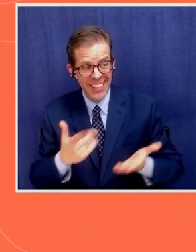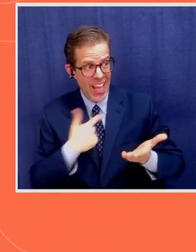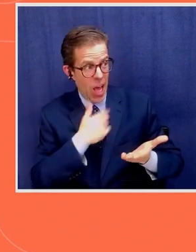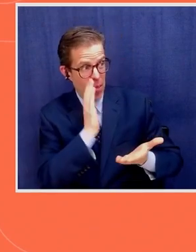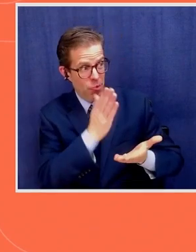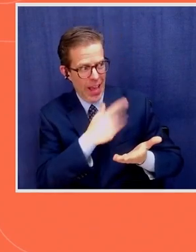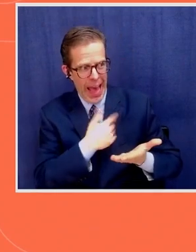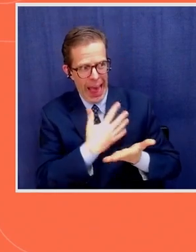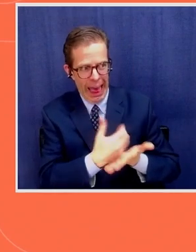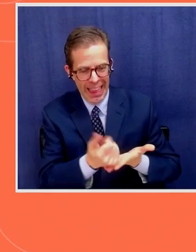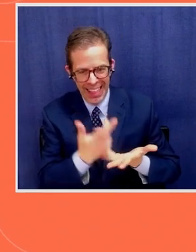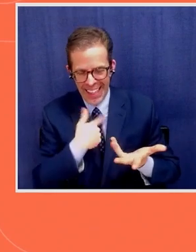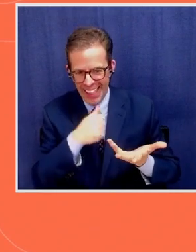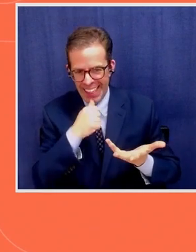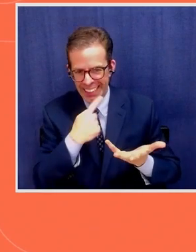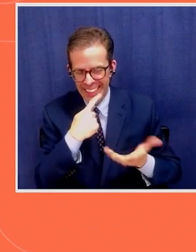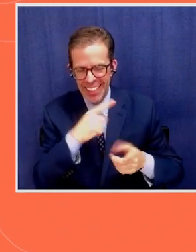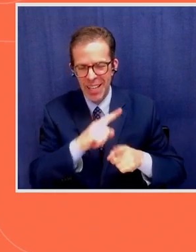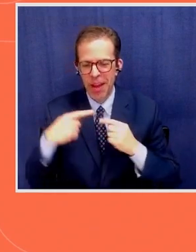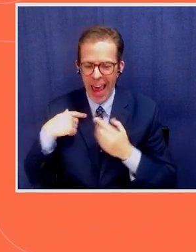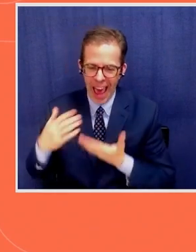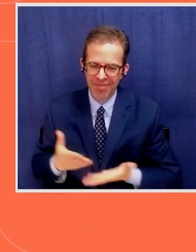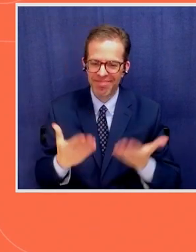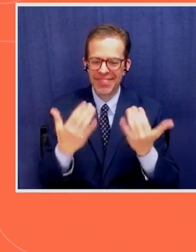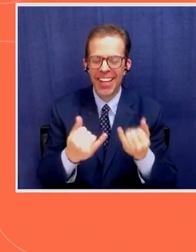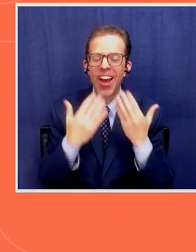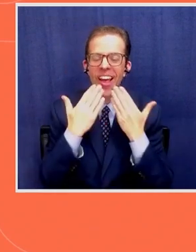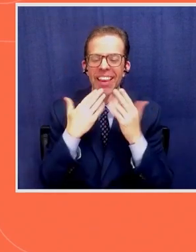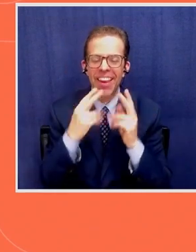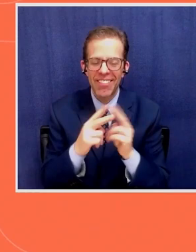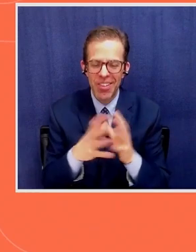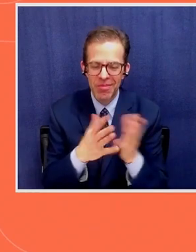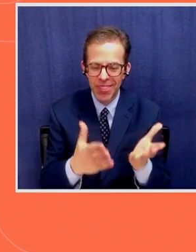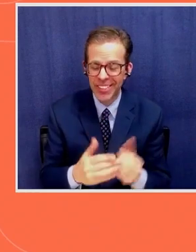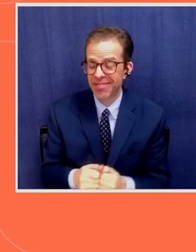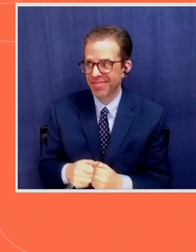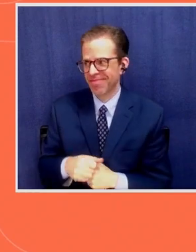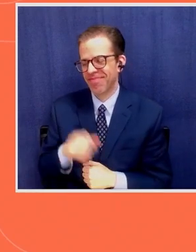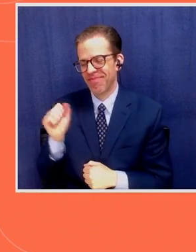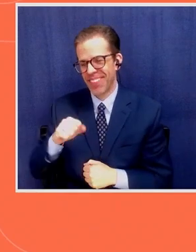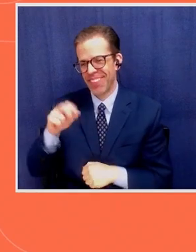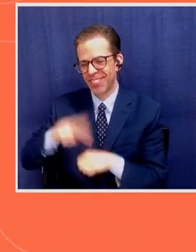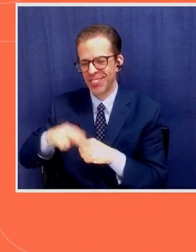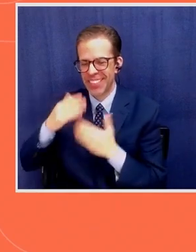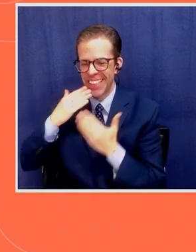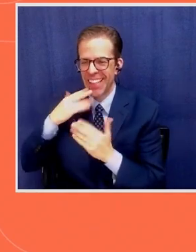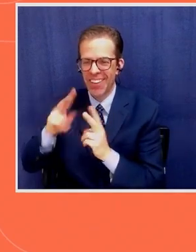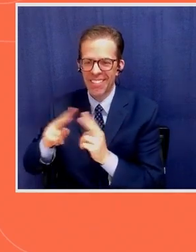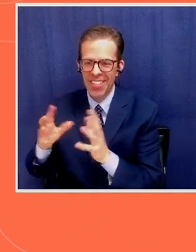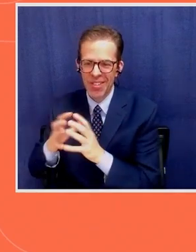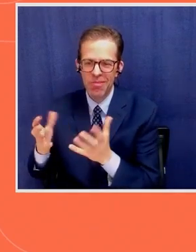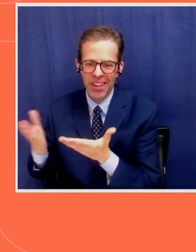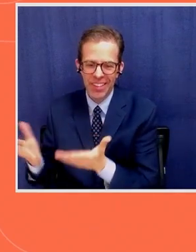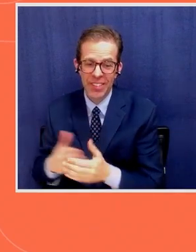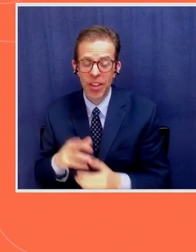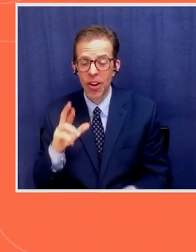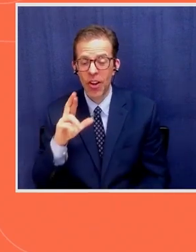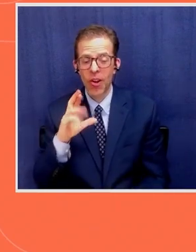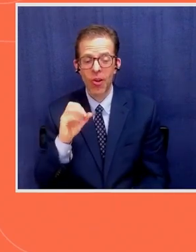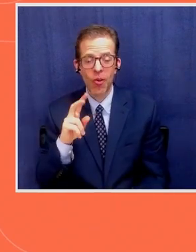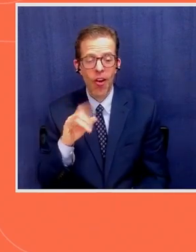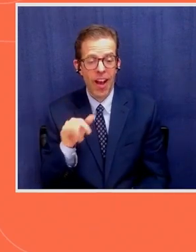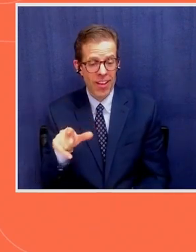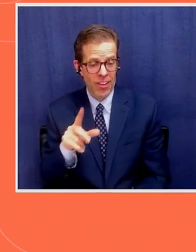But, I mean, I will stop here for now and thank you very much. Thank you very much. And, Rocky, you concluded your